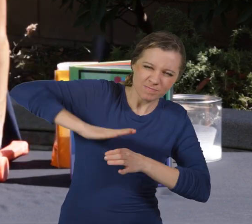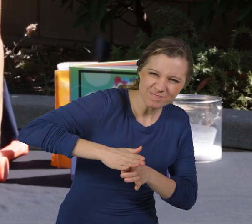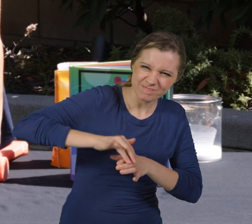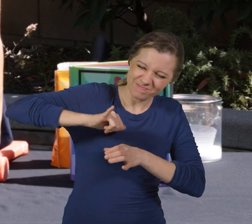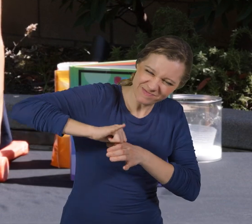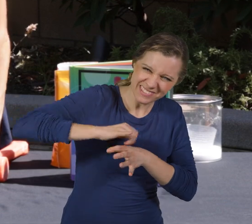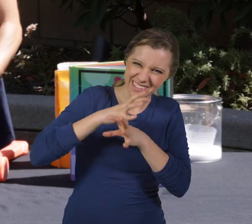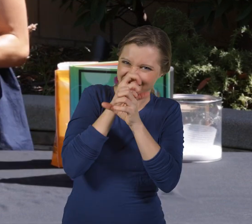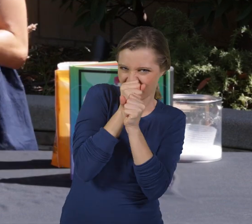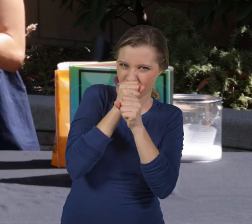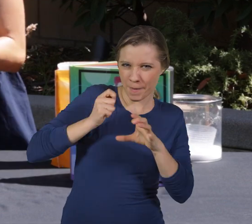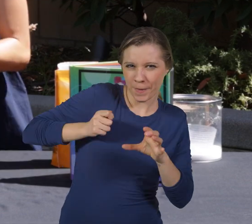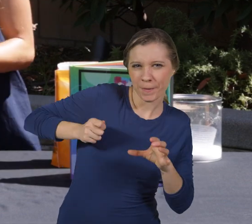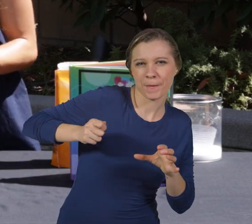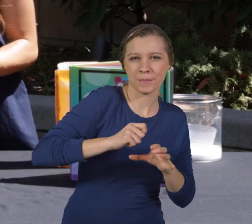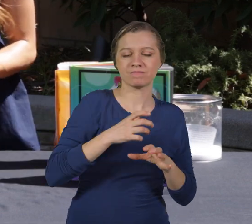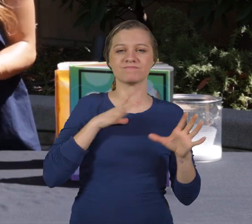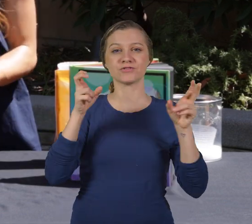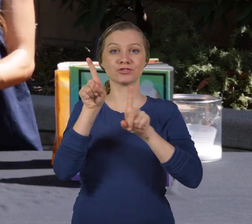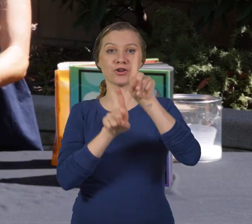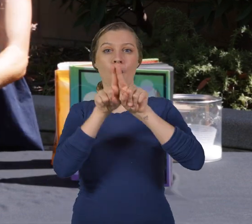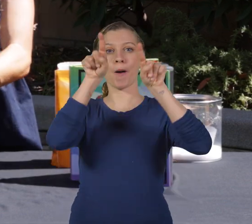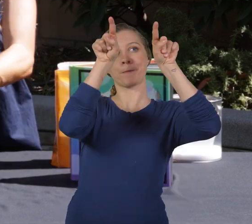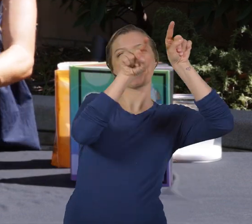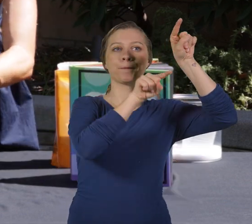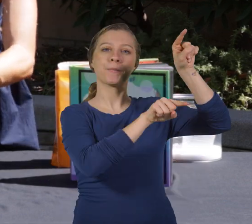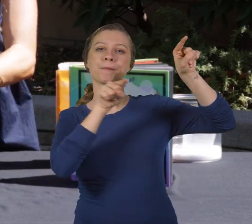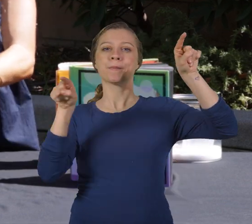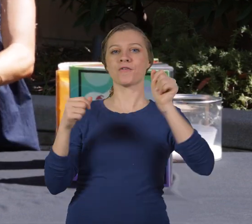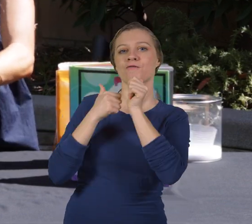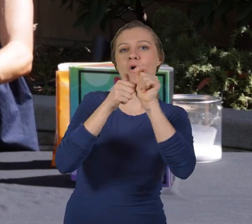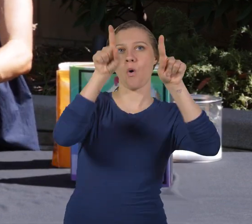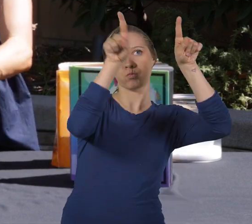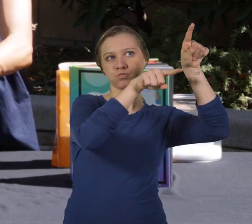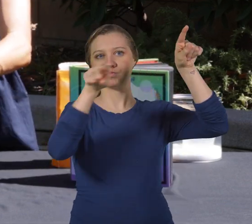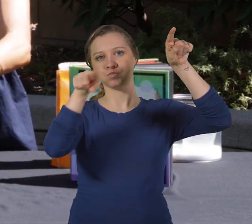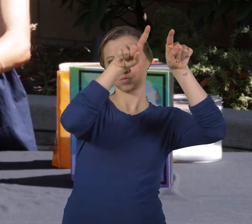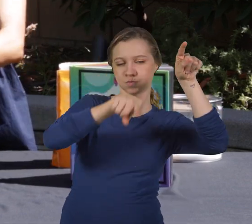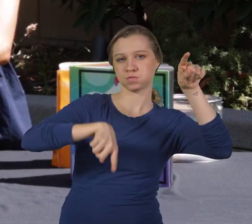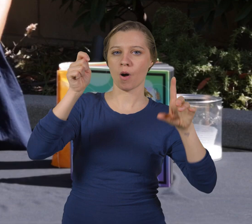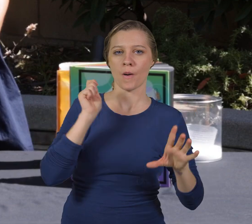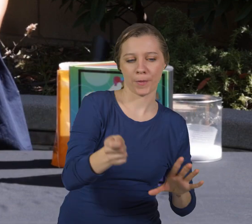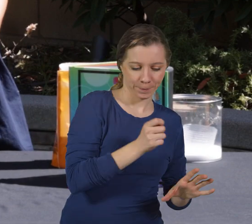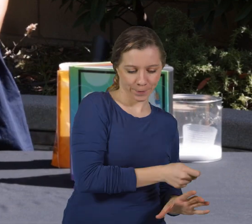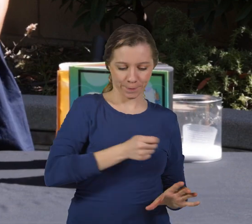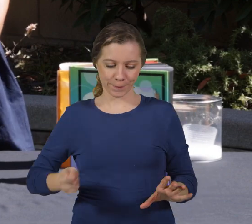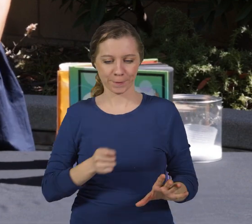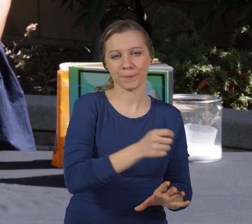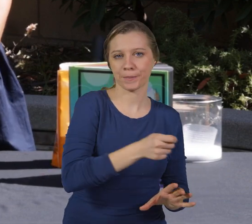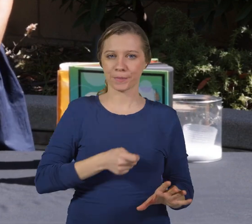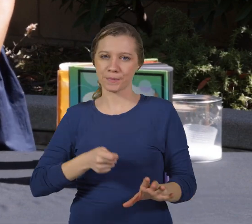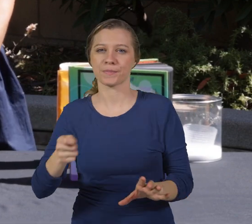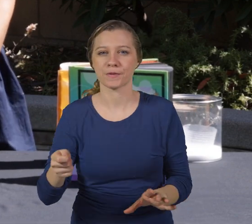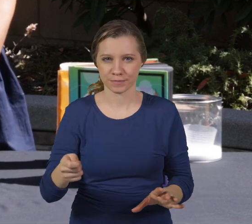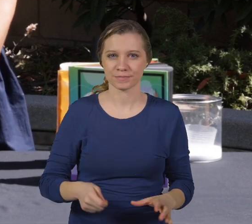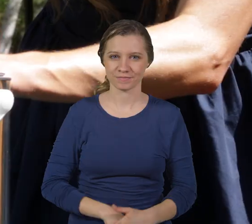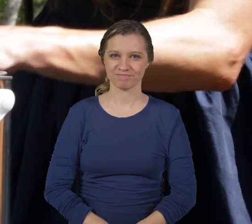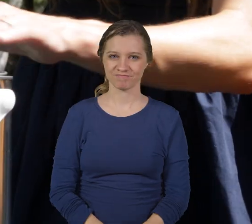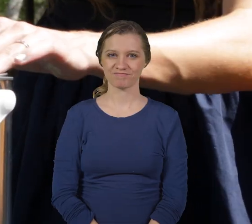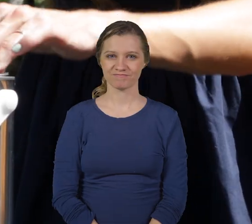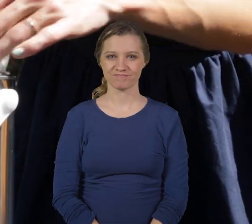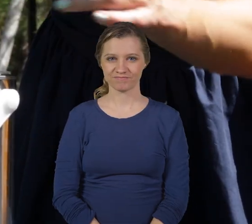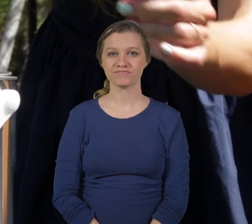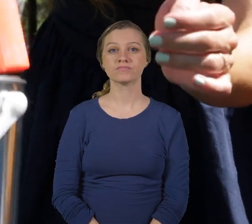this on nice and tight. So I like to do a star formation where I just hit this in the pattern of a star.